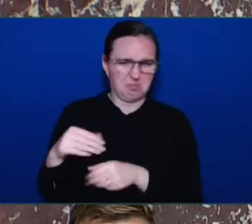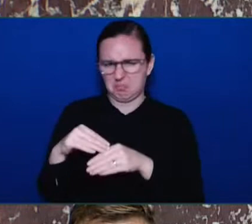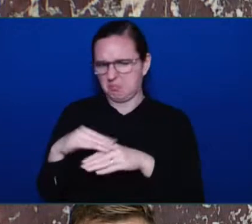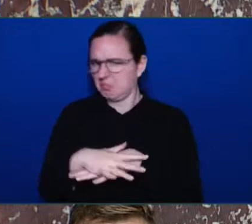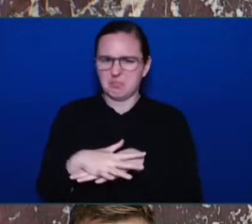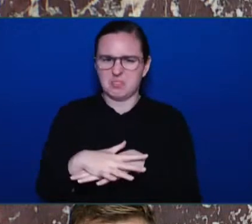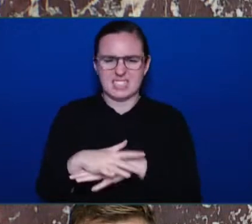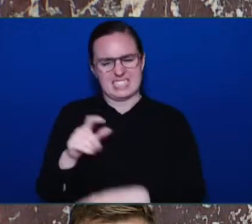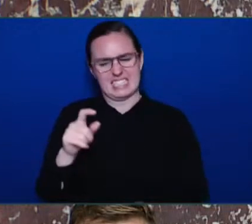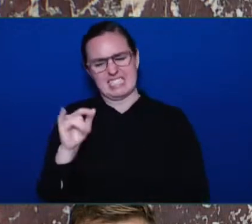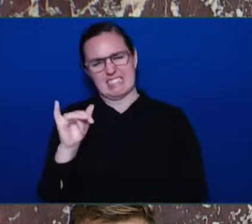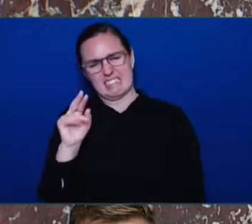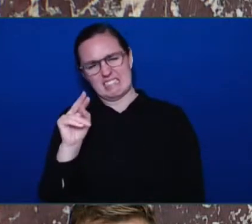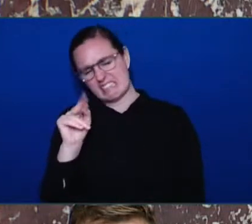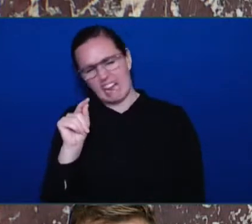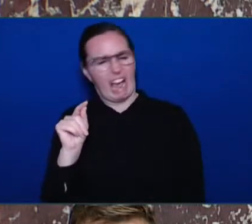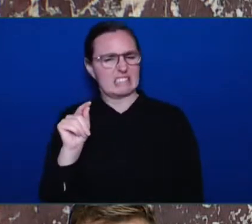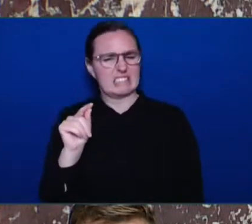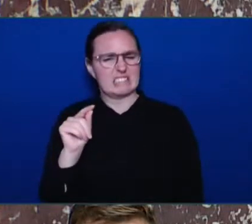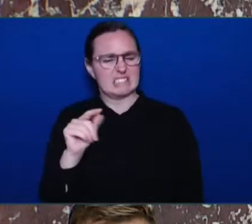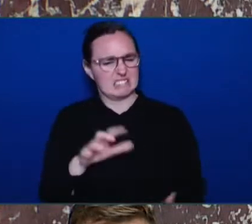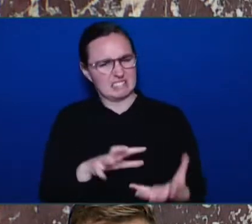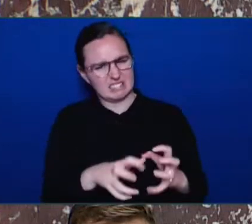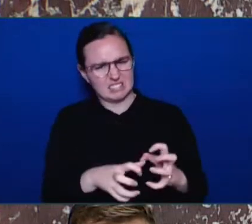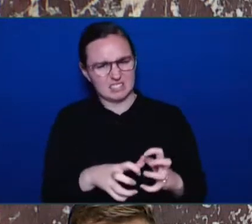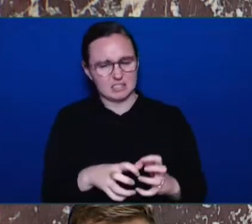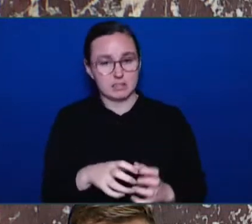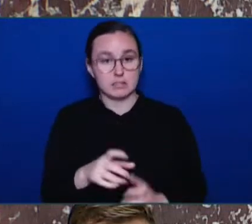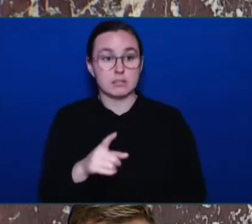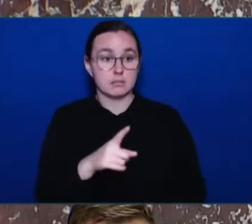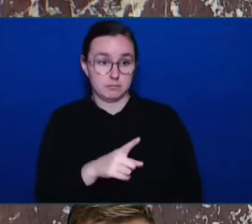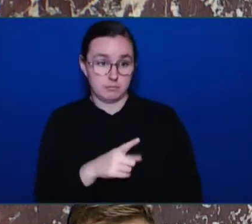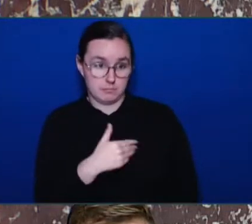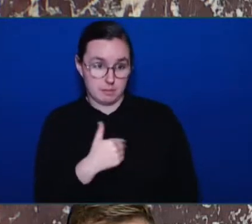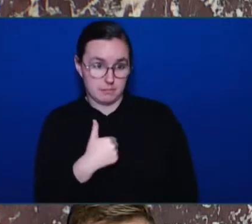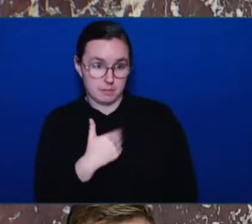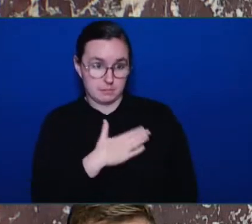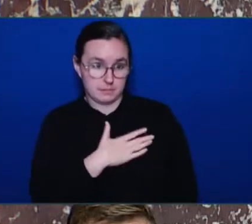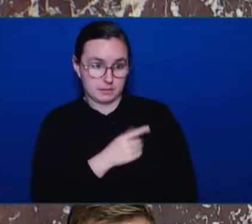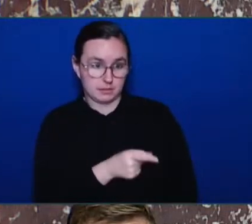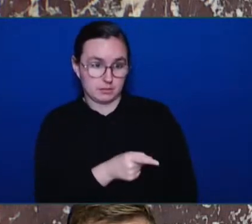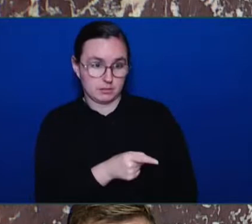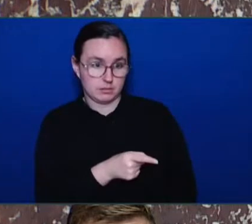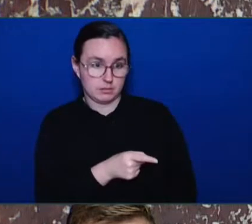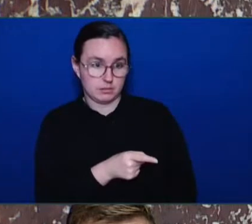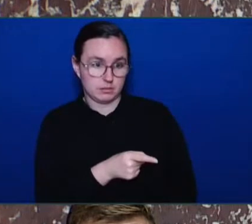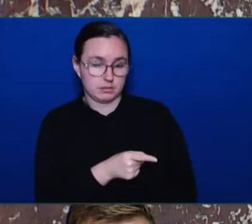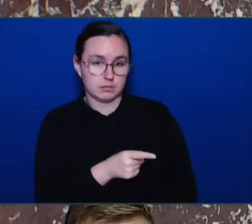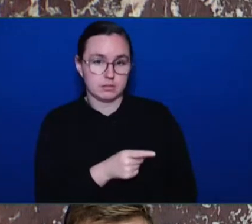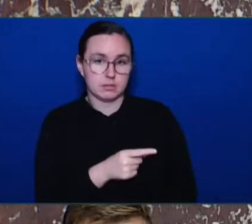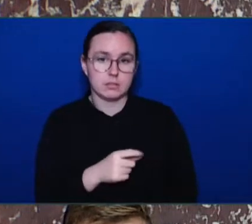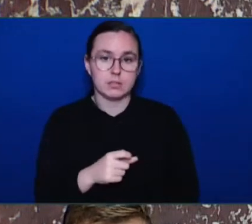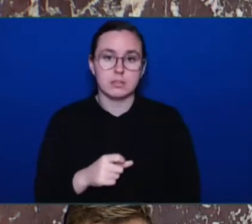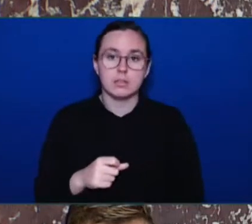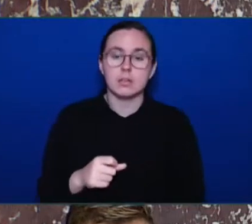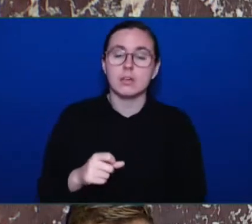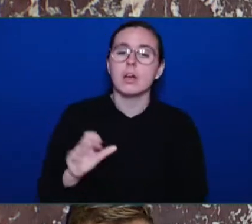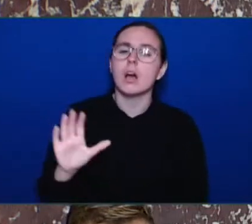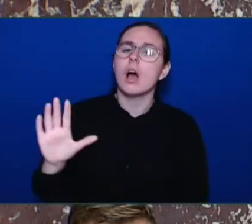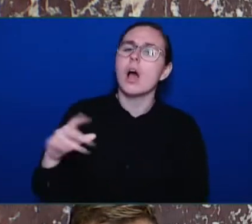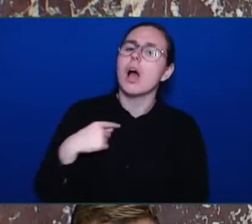Continue. Thank you, Mr. Speaker. To be clear, we're speaking of the process that was tainted.